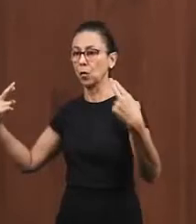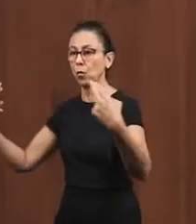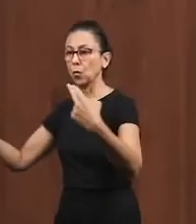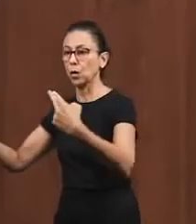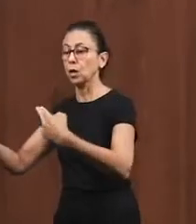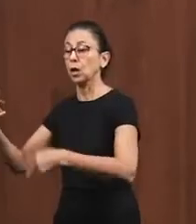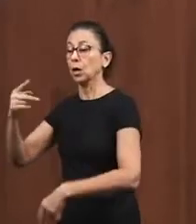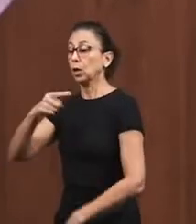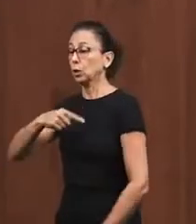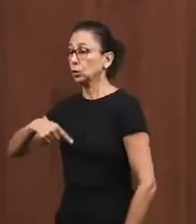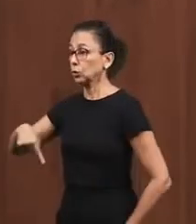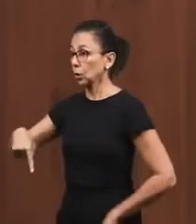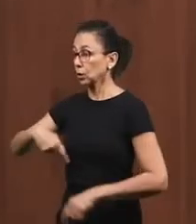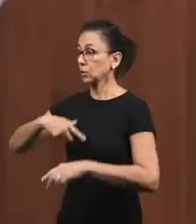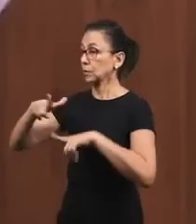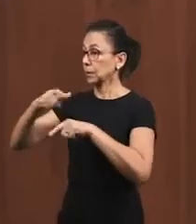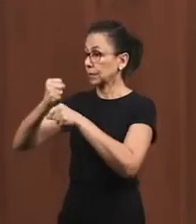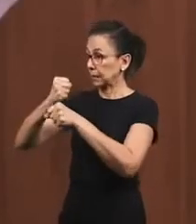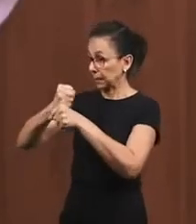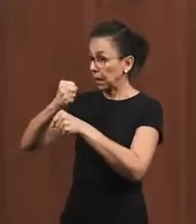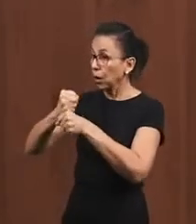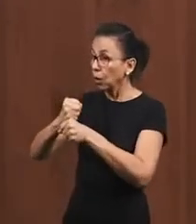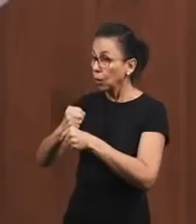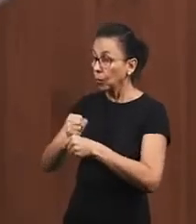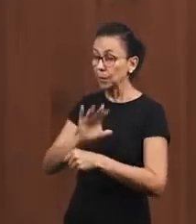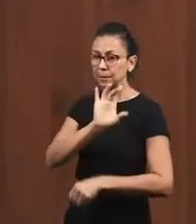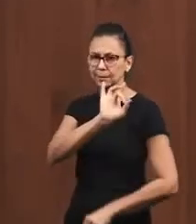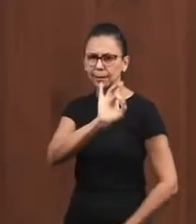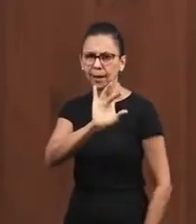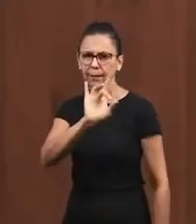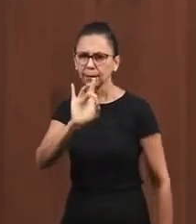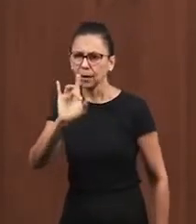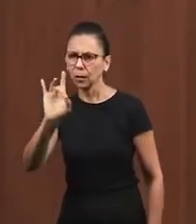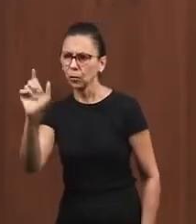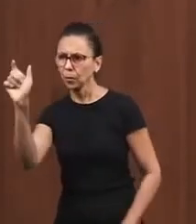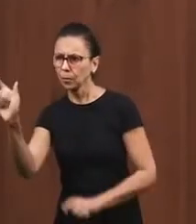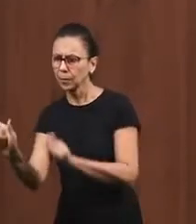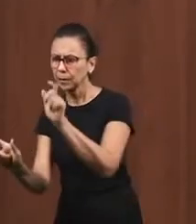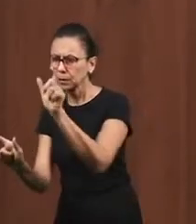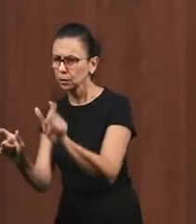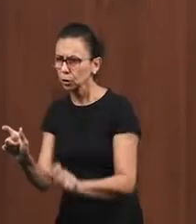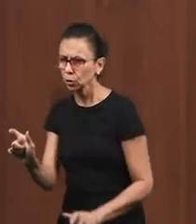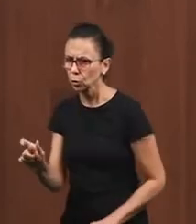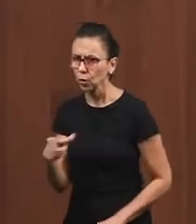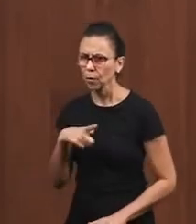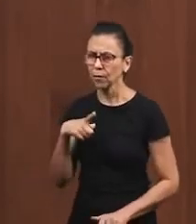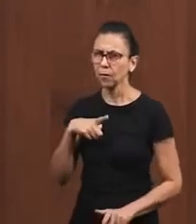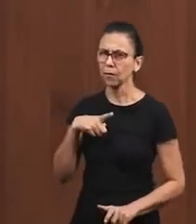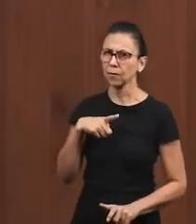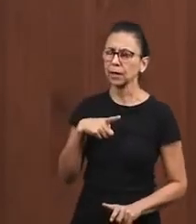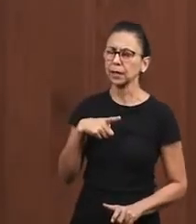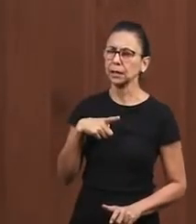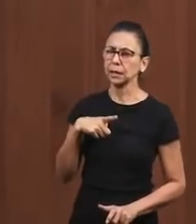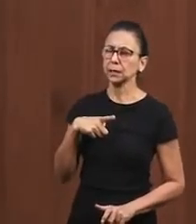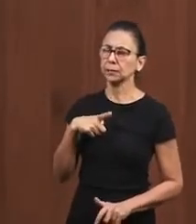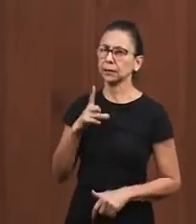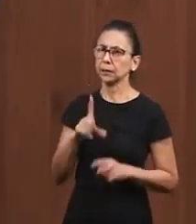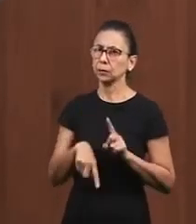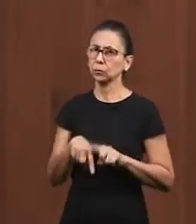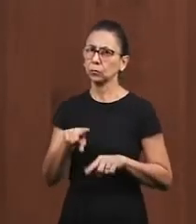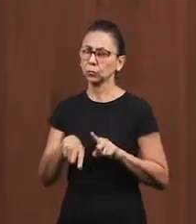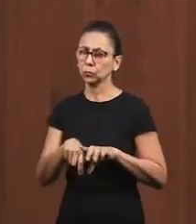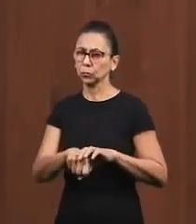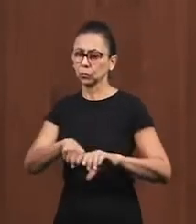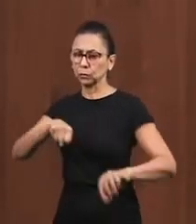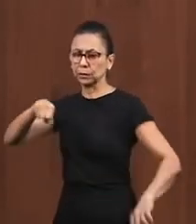each person that is working each servant that worked had their sword their bow and arrow